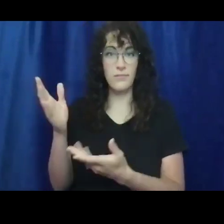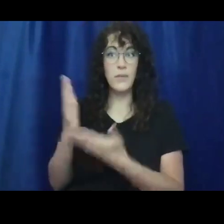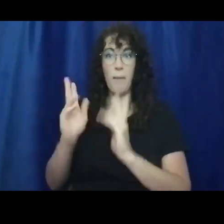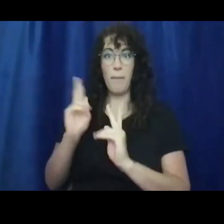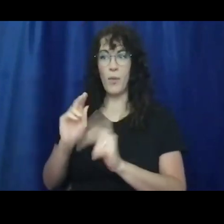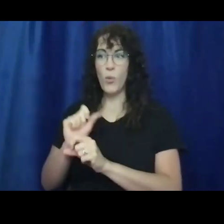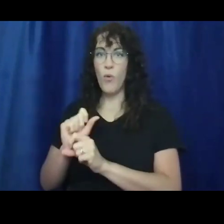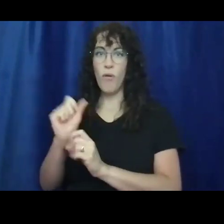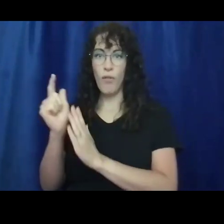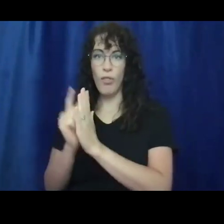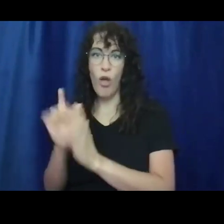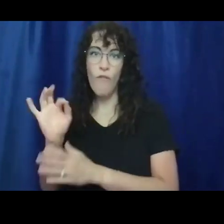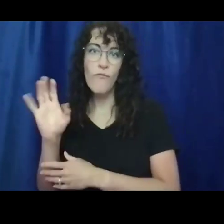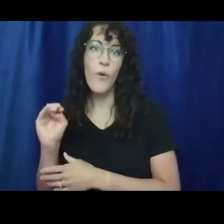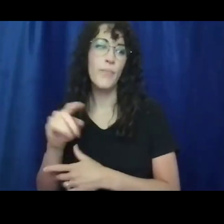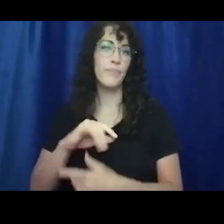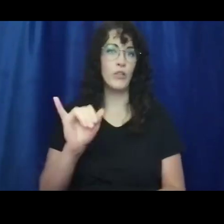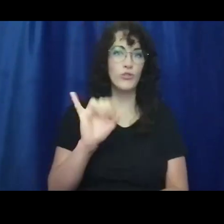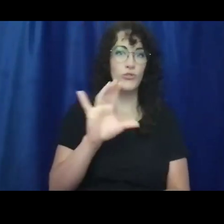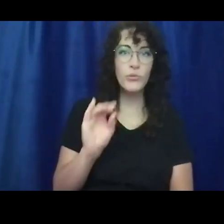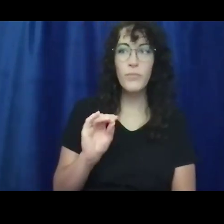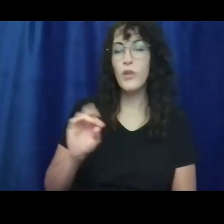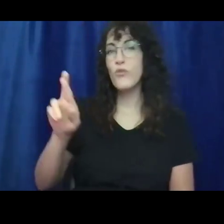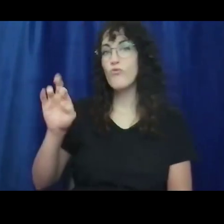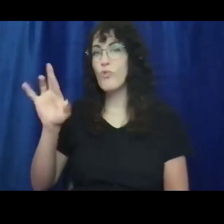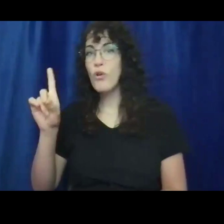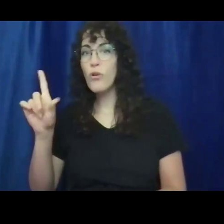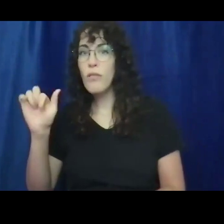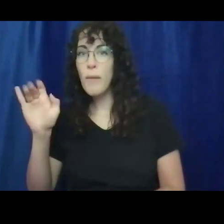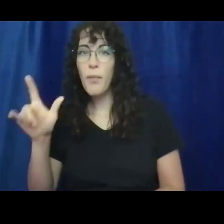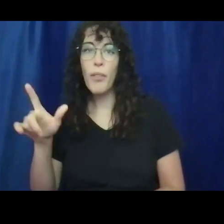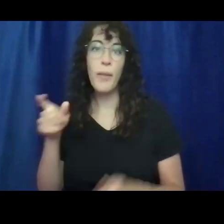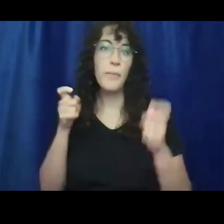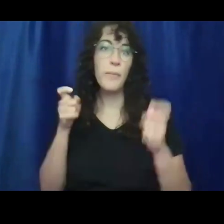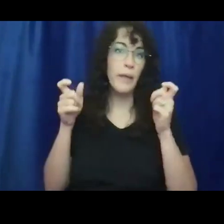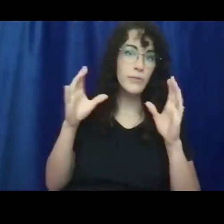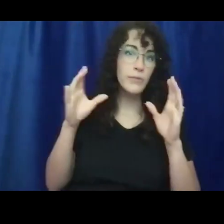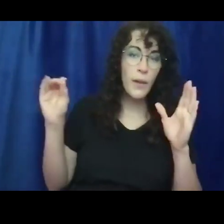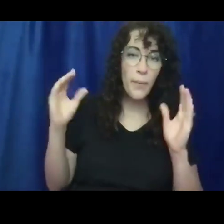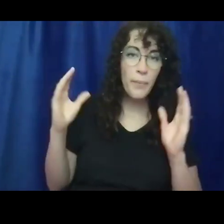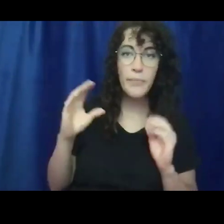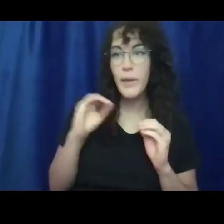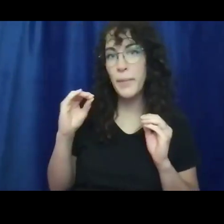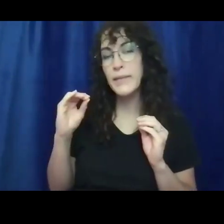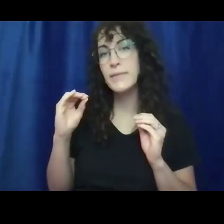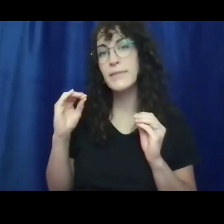law firms, insurance companies, record labels, management companies, VR,